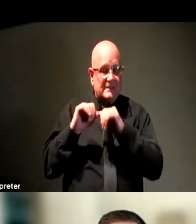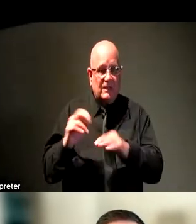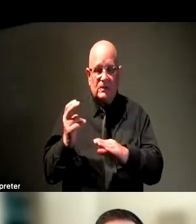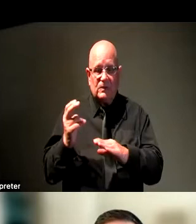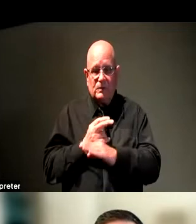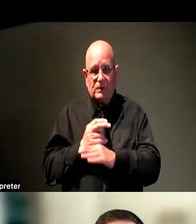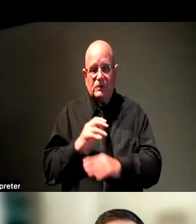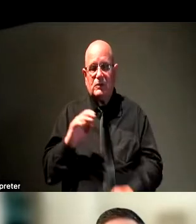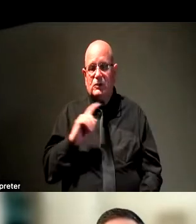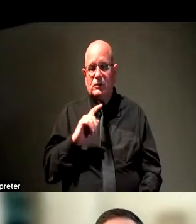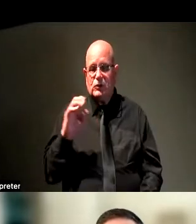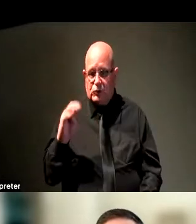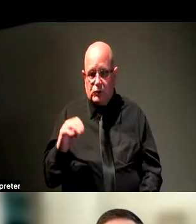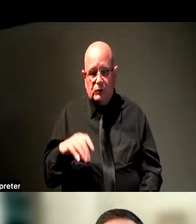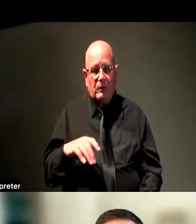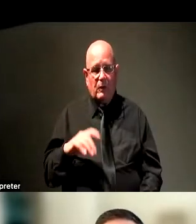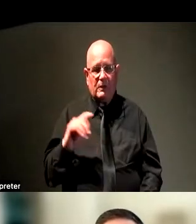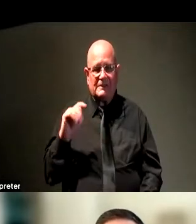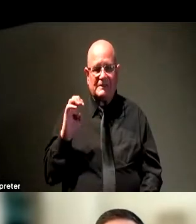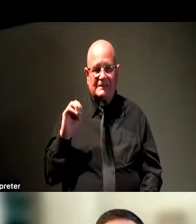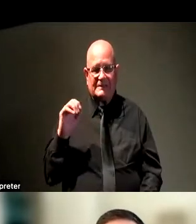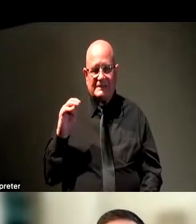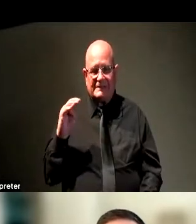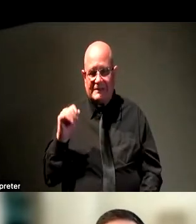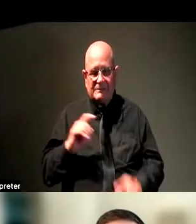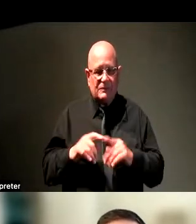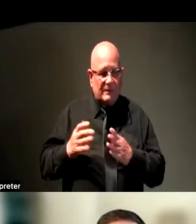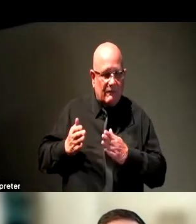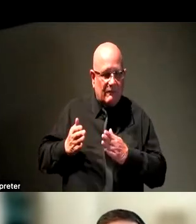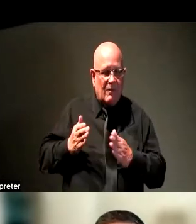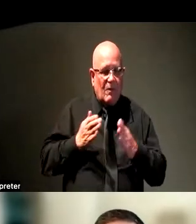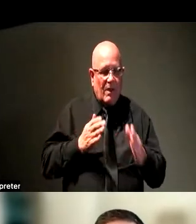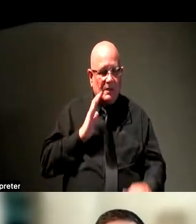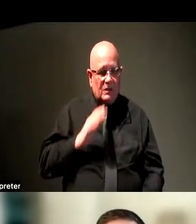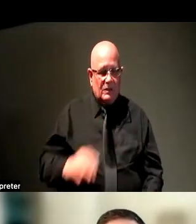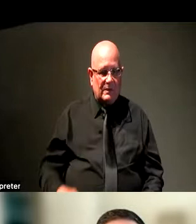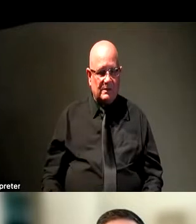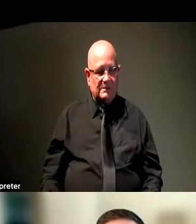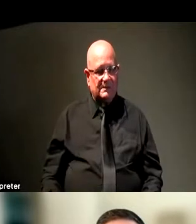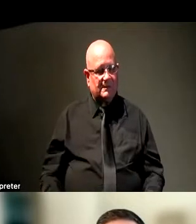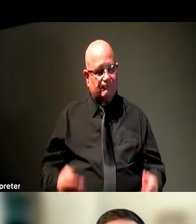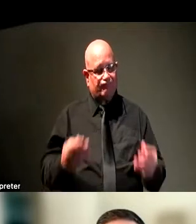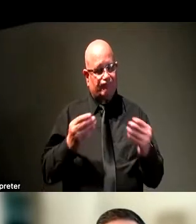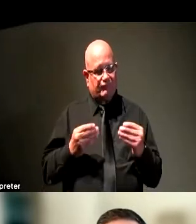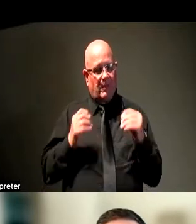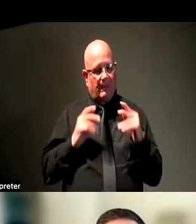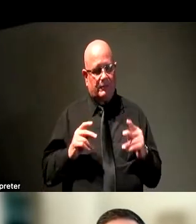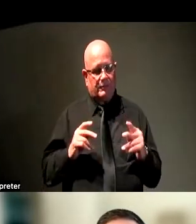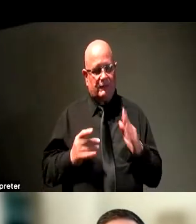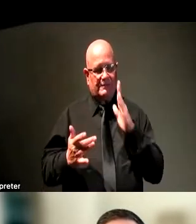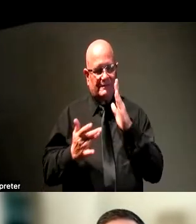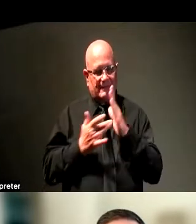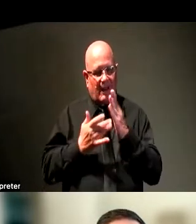or some of these different platforms to engage with people. And there's a tremendous opportunity with these digital interactions. And just